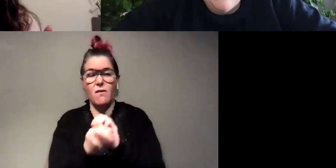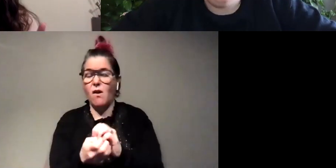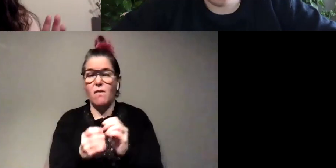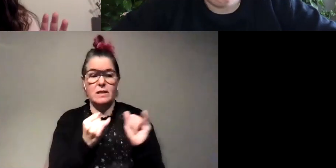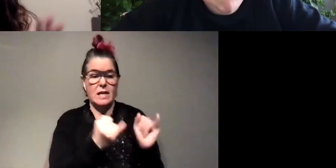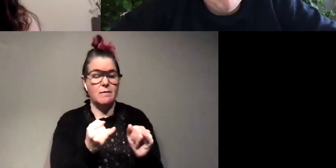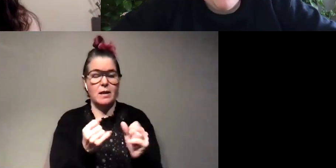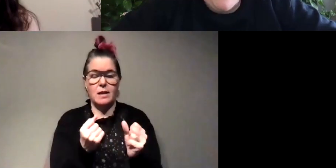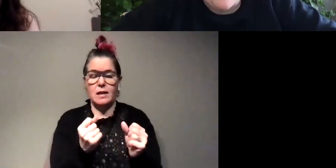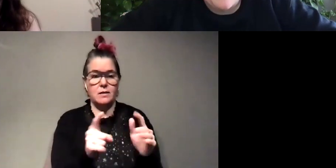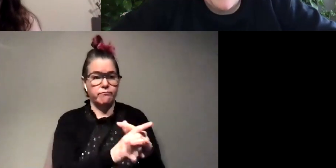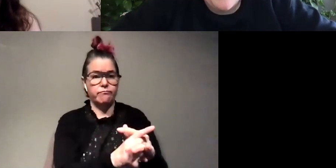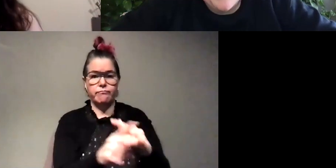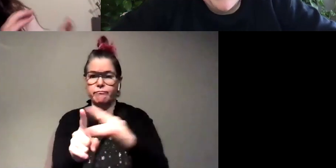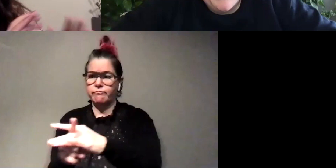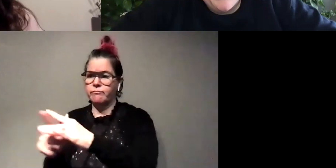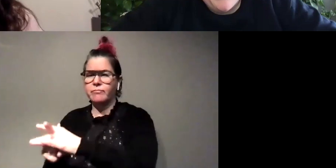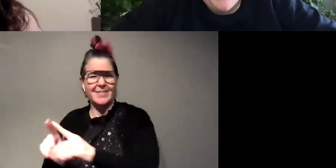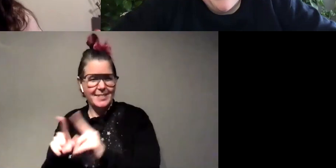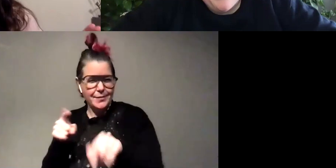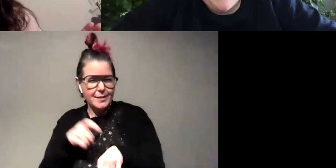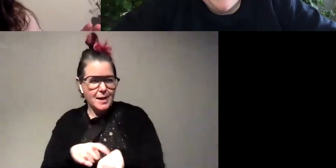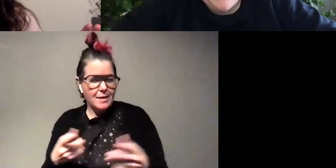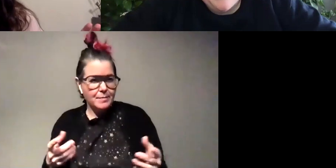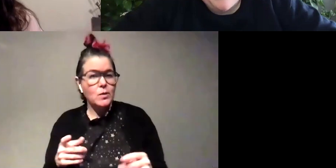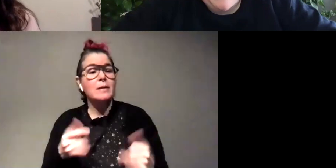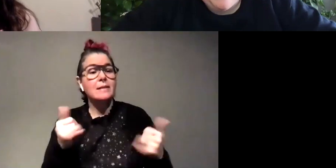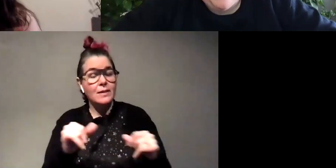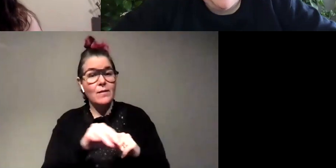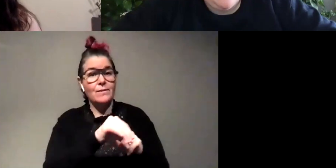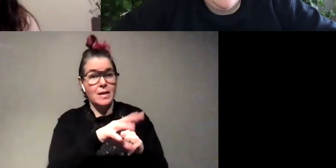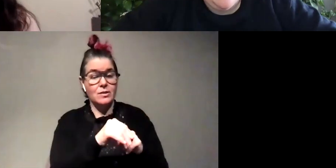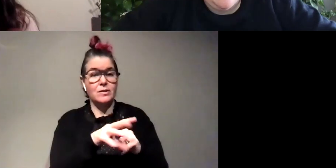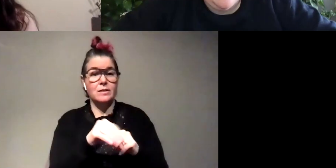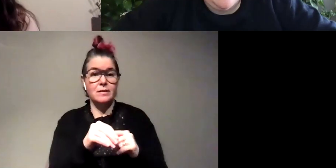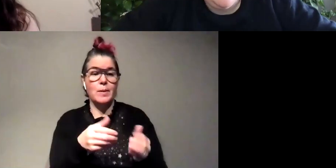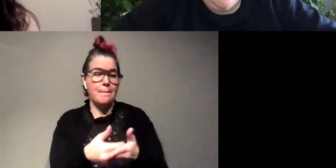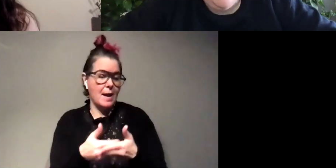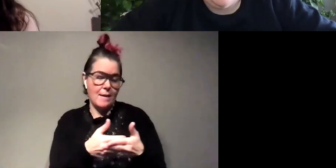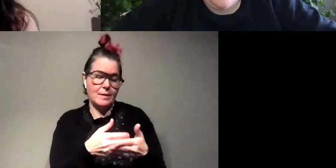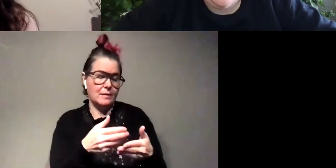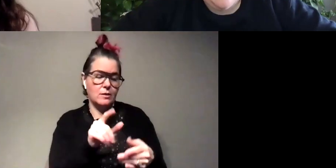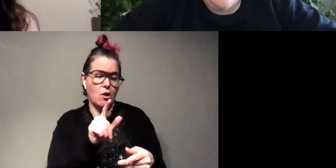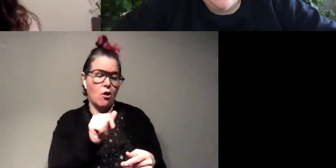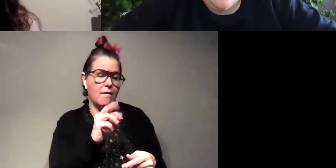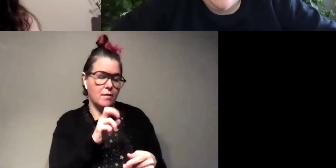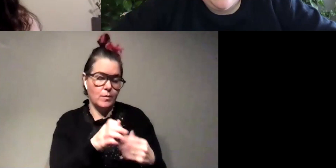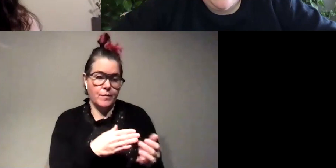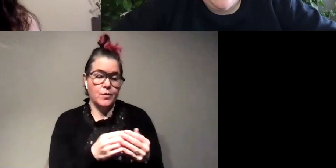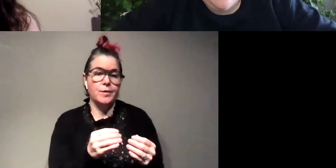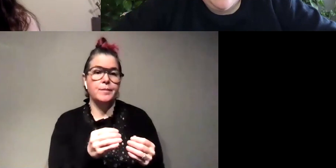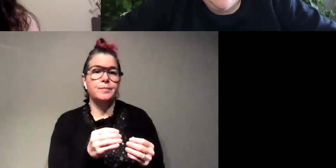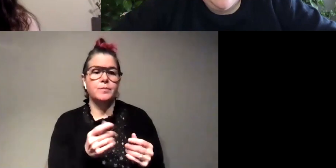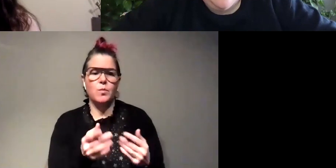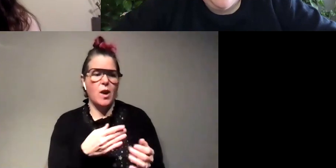so cool um right so they're all still flashing as babies as larvae but whatever causes